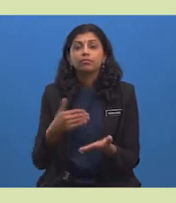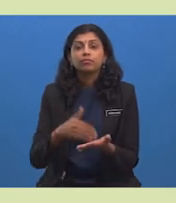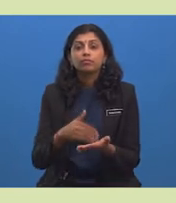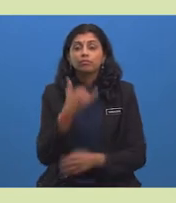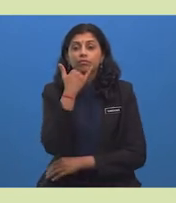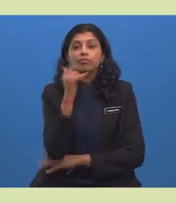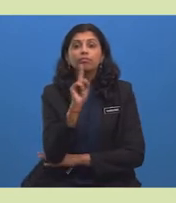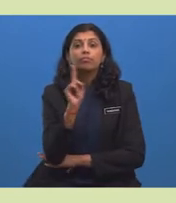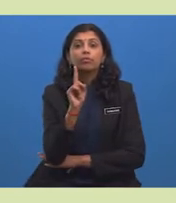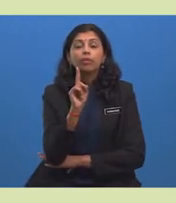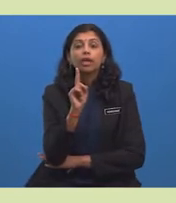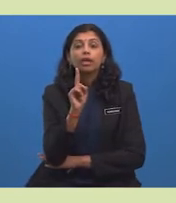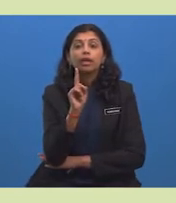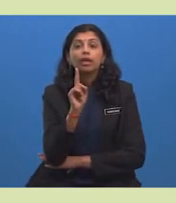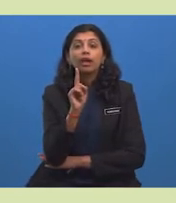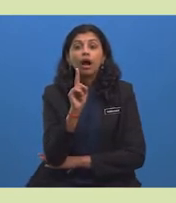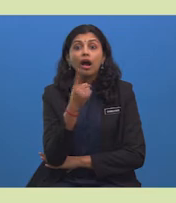receiver's address.